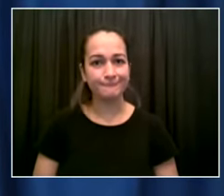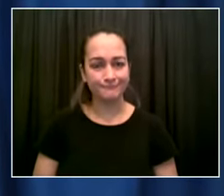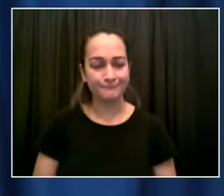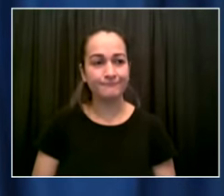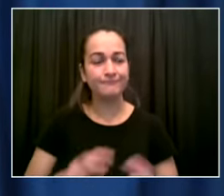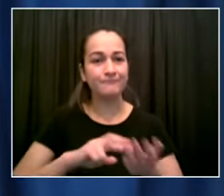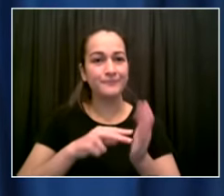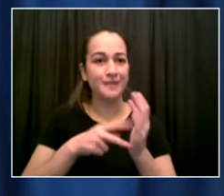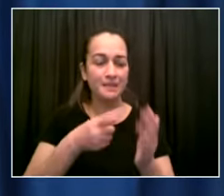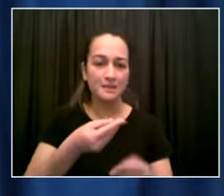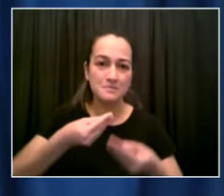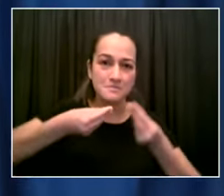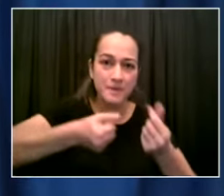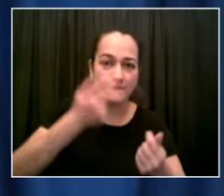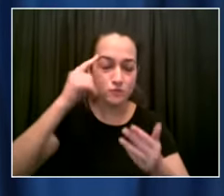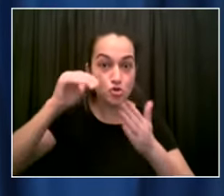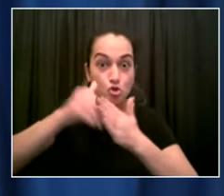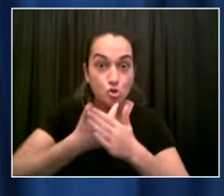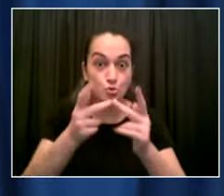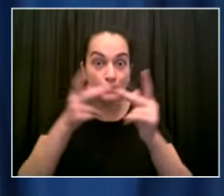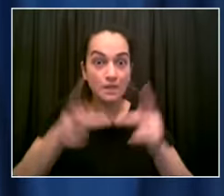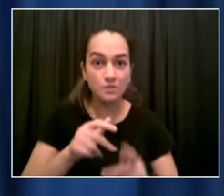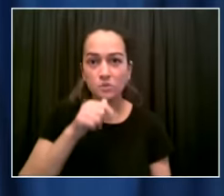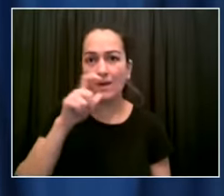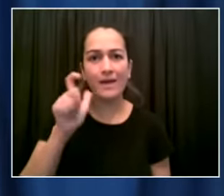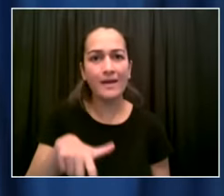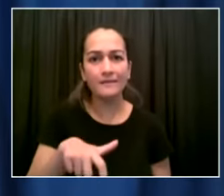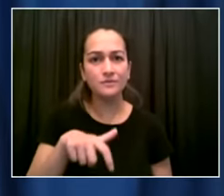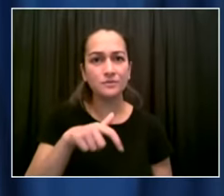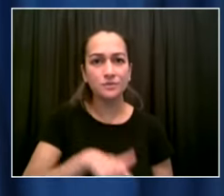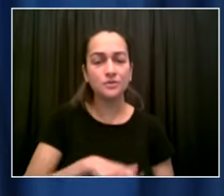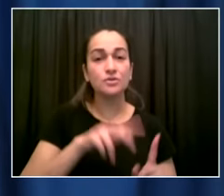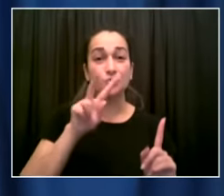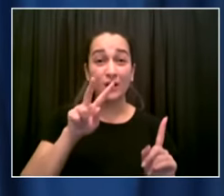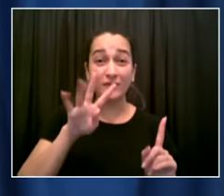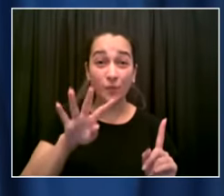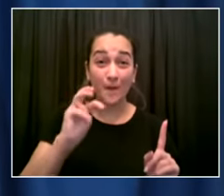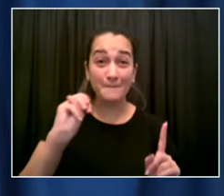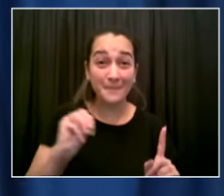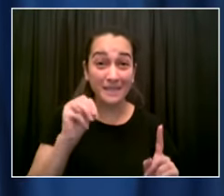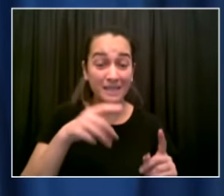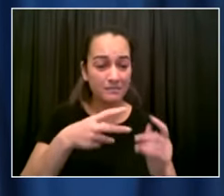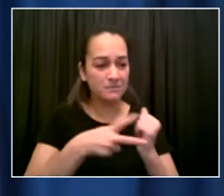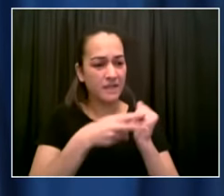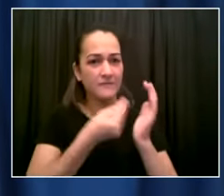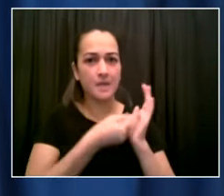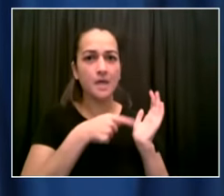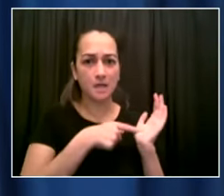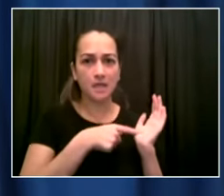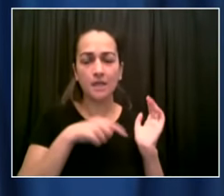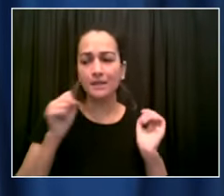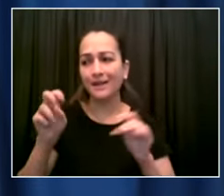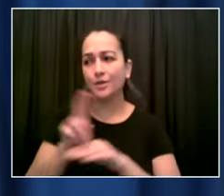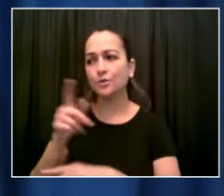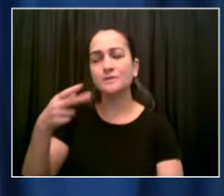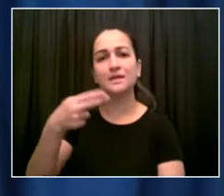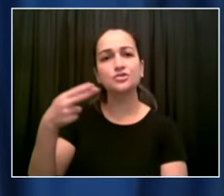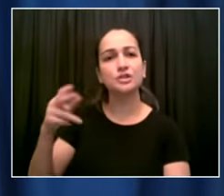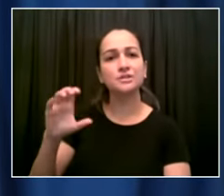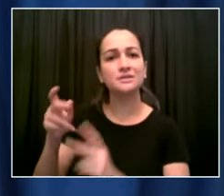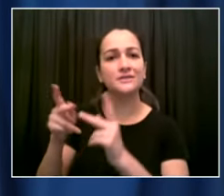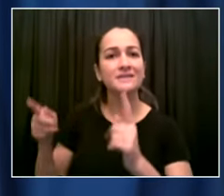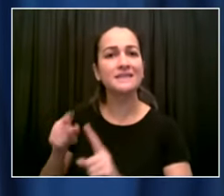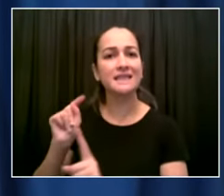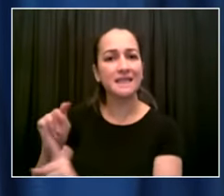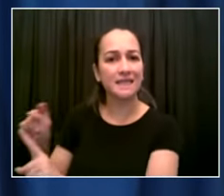time but on that seaview campus as we are moving diabetes center to vanderbilt on that seaview campus we will have a